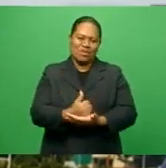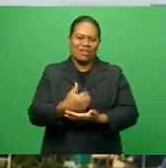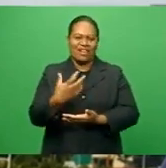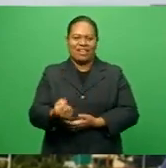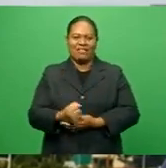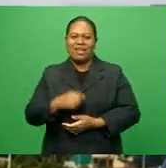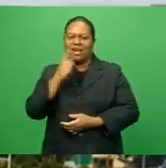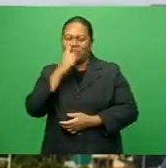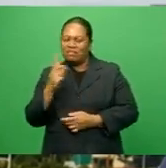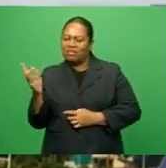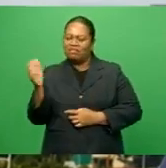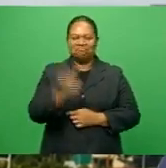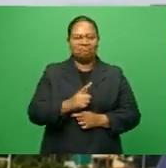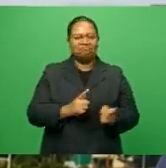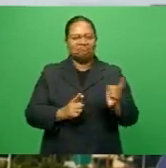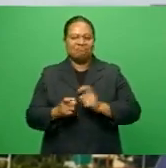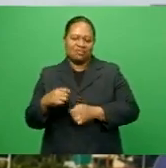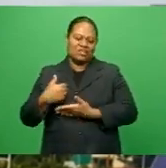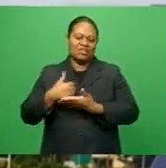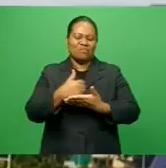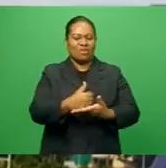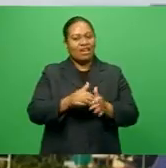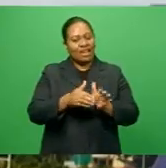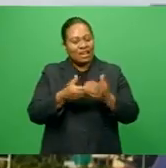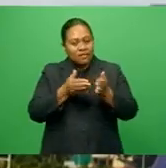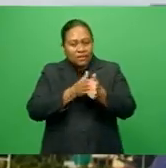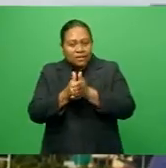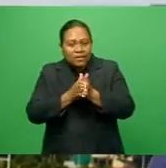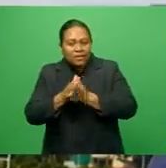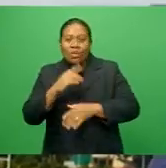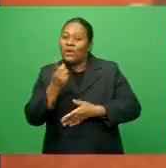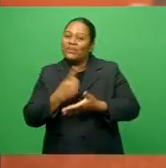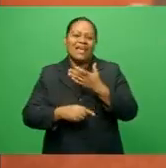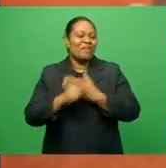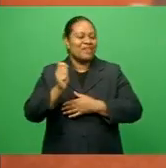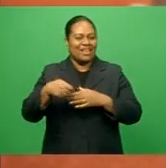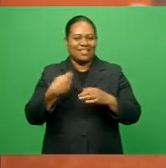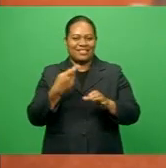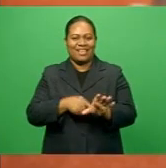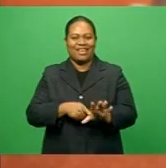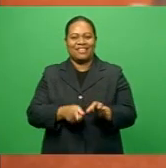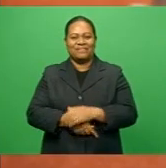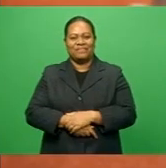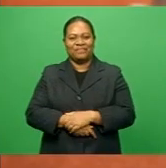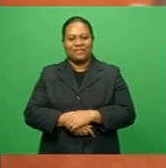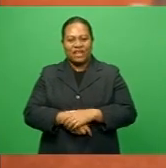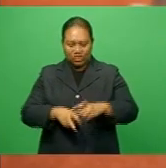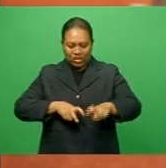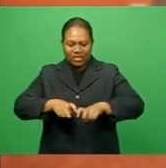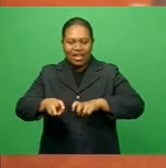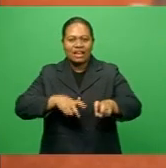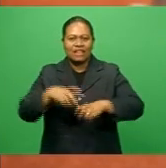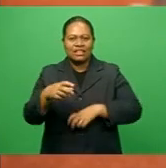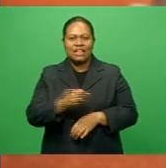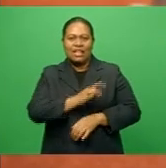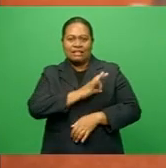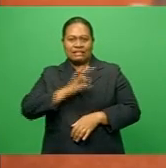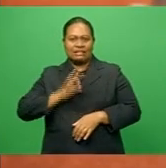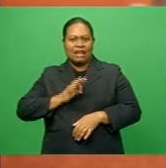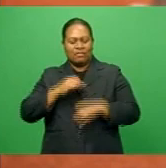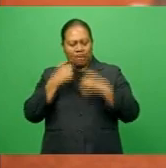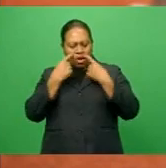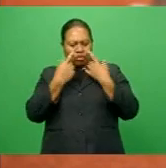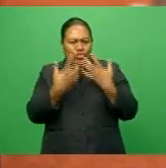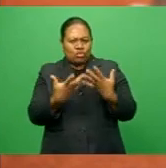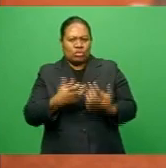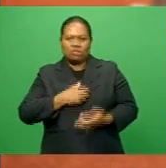clubs, so really looking forward to what holds for 2021. Athletics Fiji officials are impressed with the performance